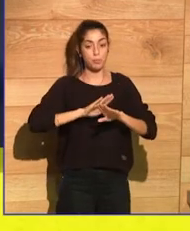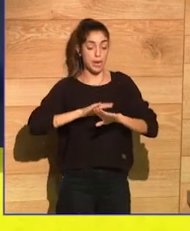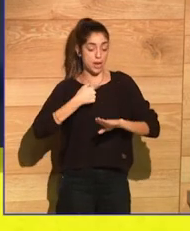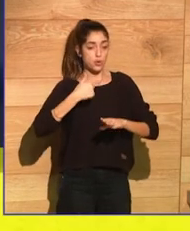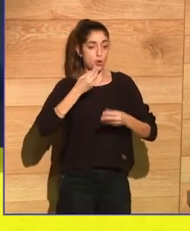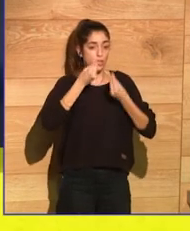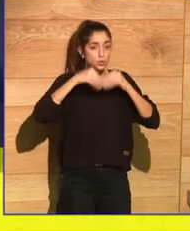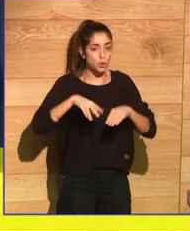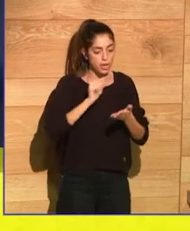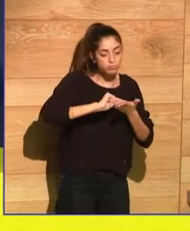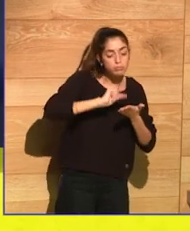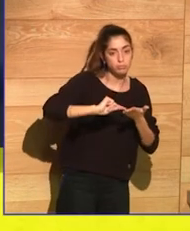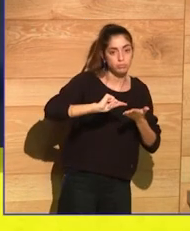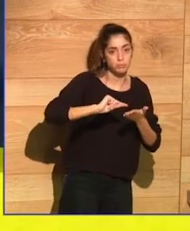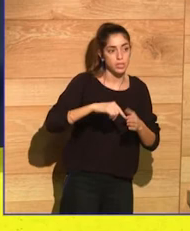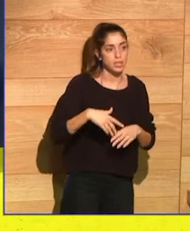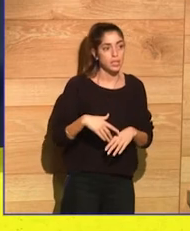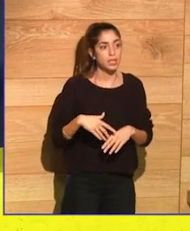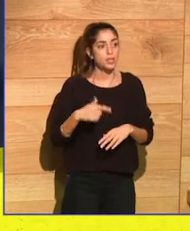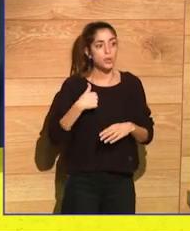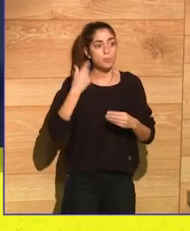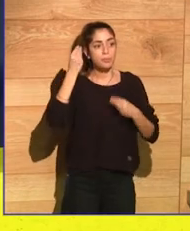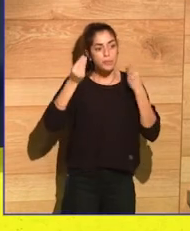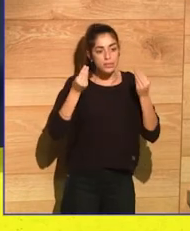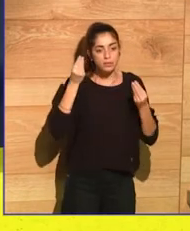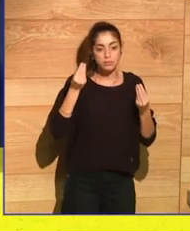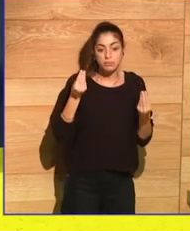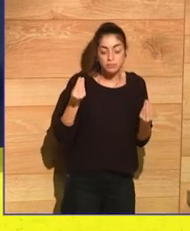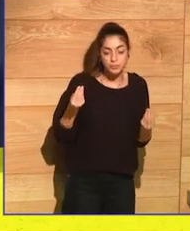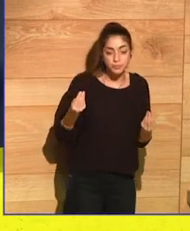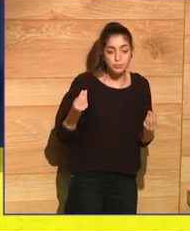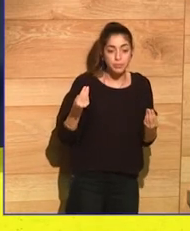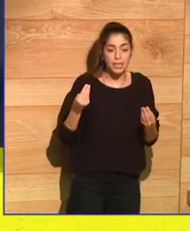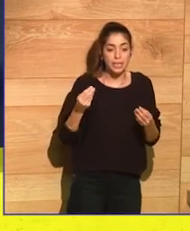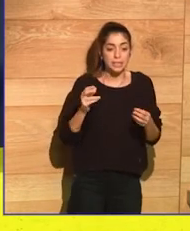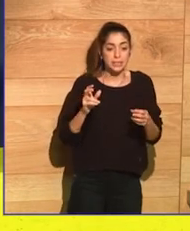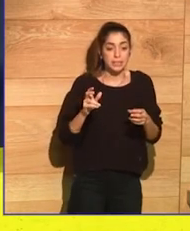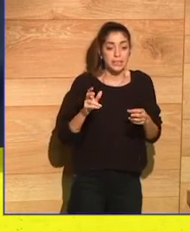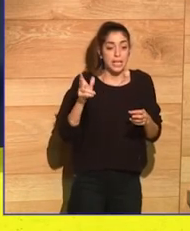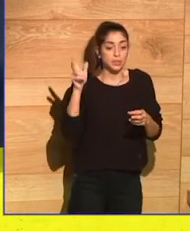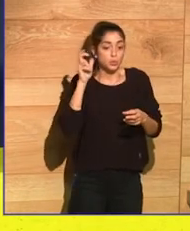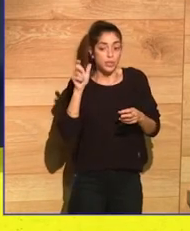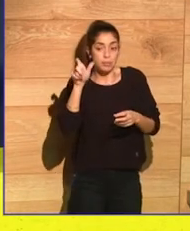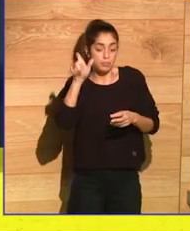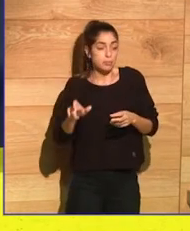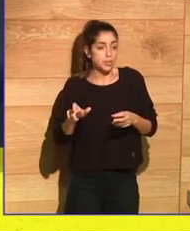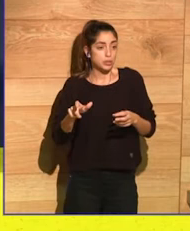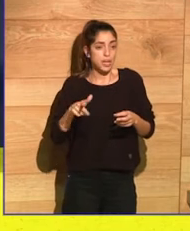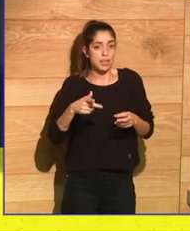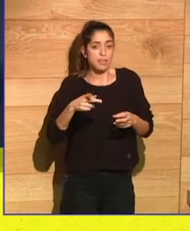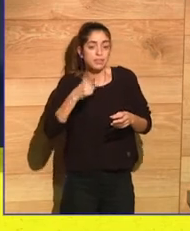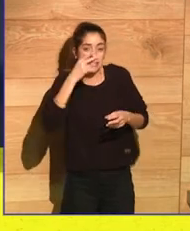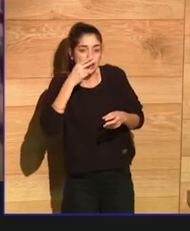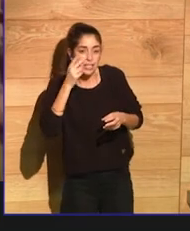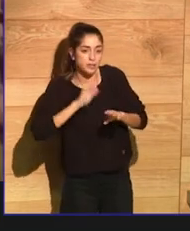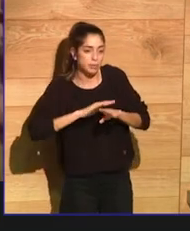Do you find that these people are really willing to express themselves that they don't have anybody who listens to them and that they are really